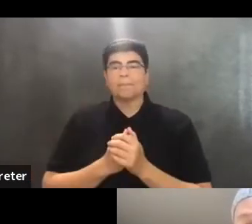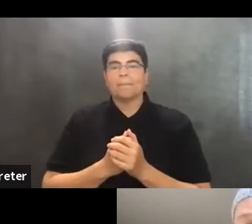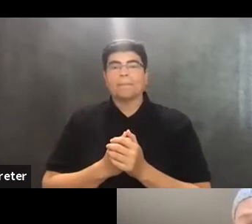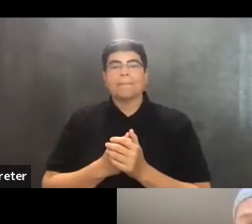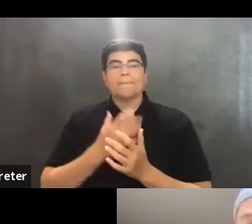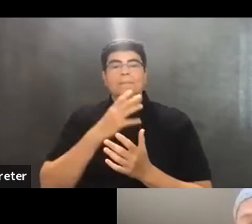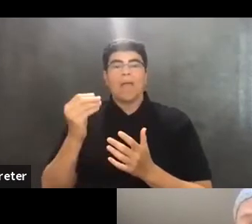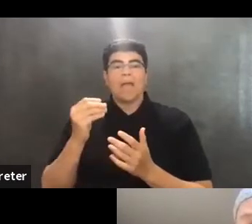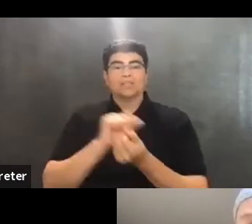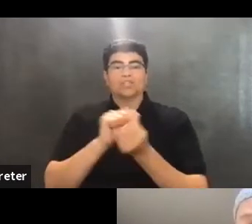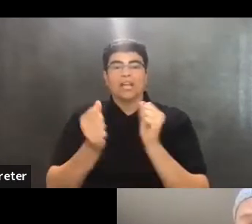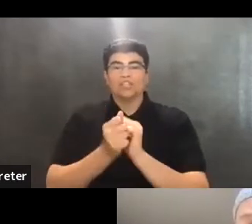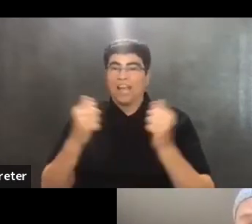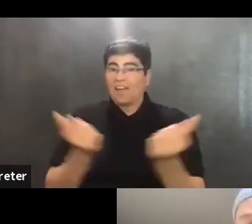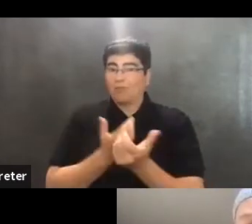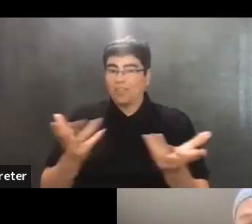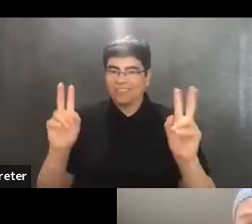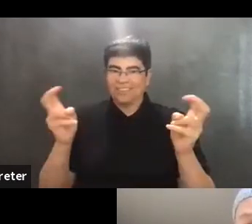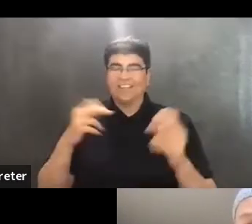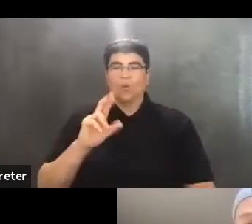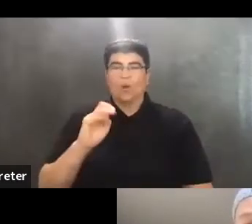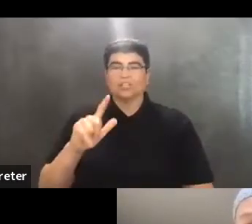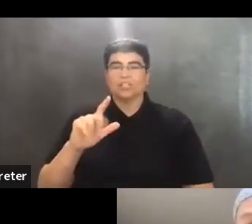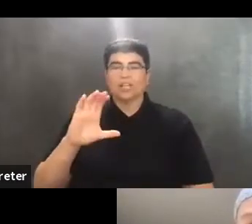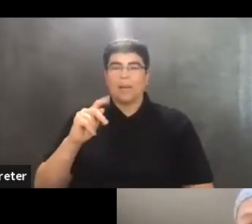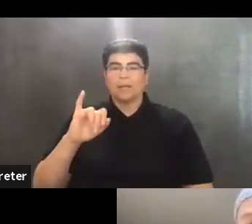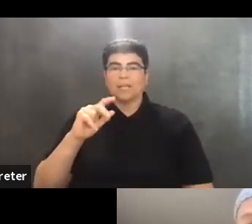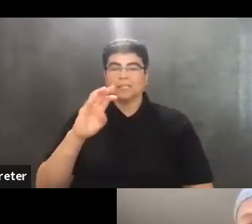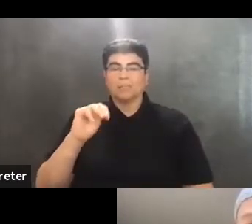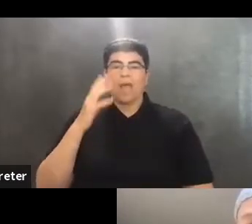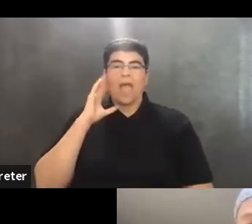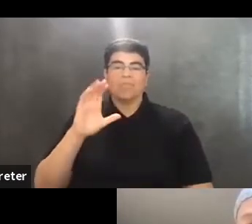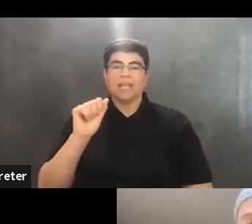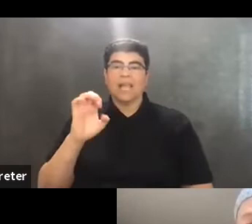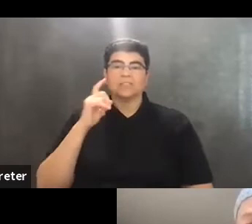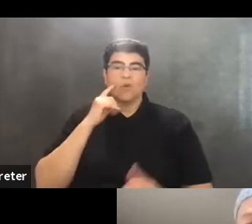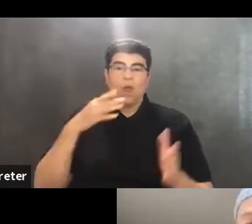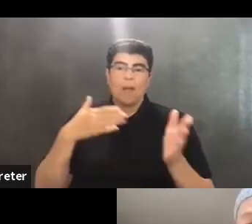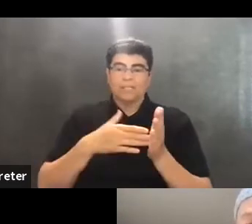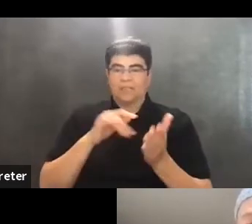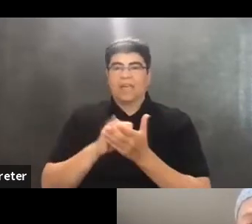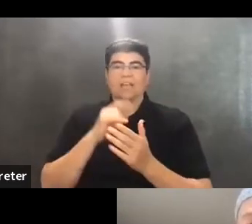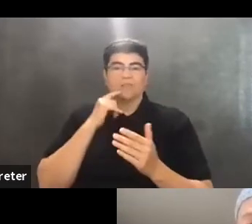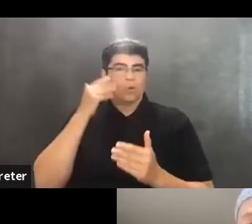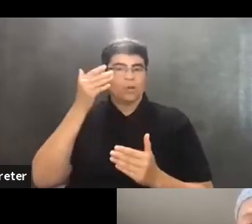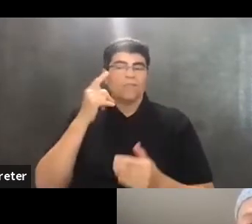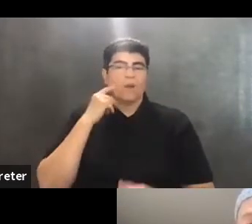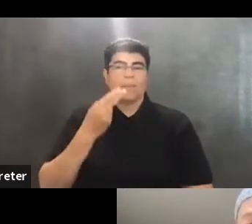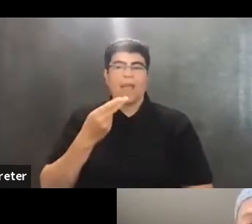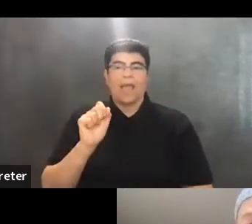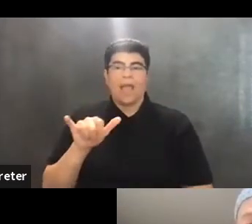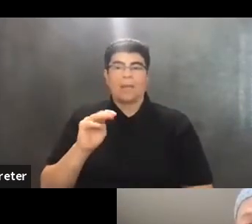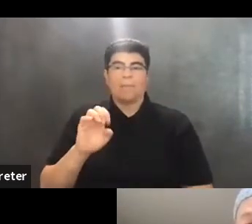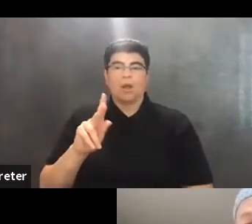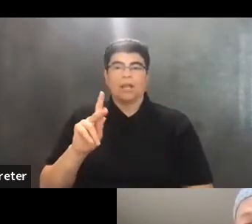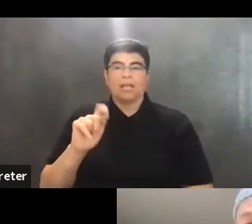Change Everything, Racial Capitalism in the Case for Abolition, which is forthcoming from Haymarket Books in